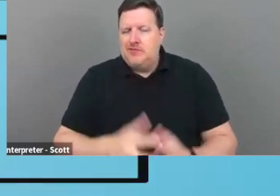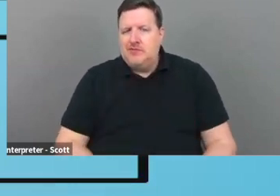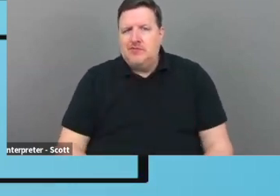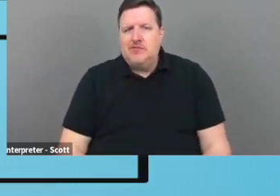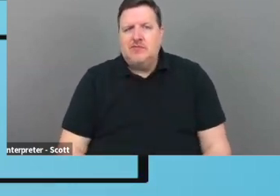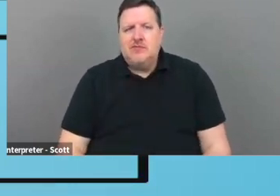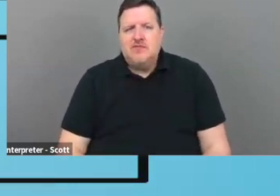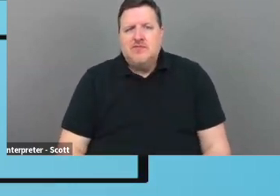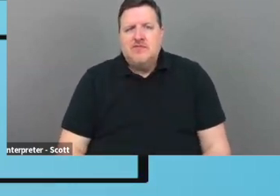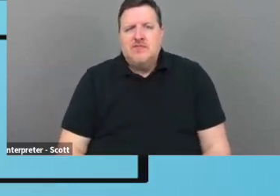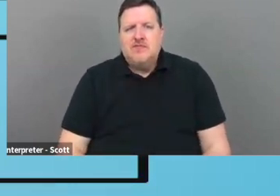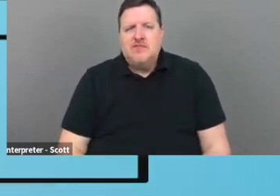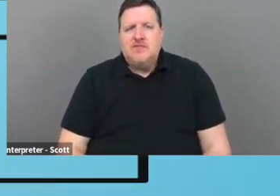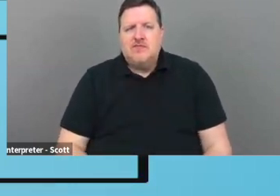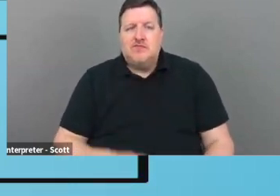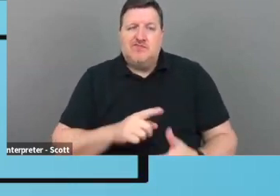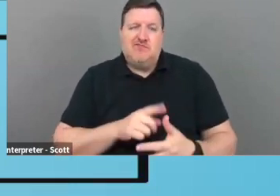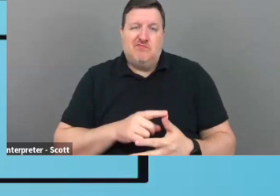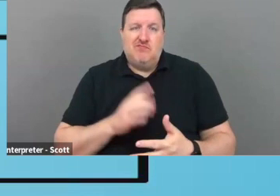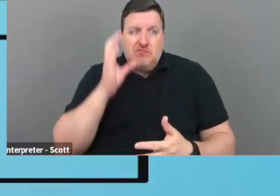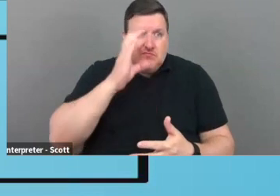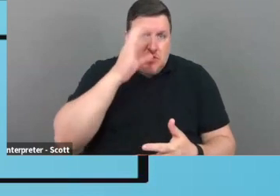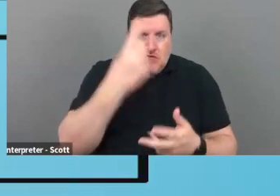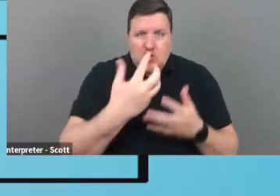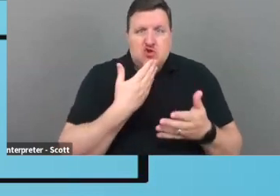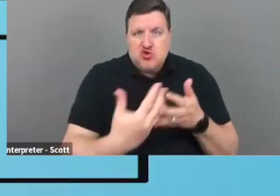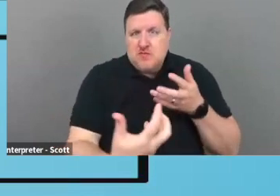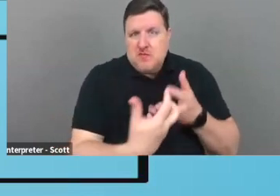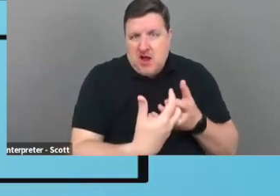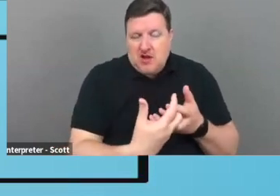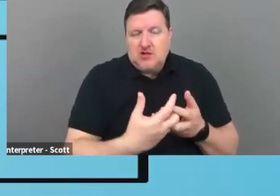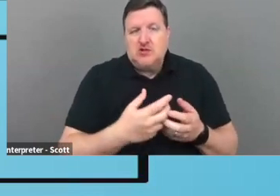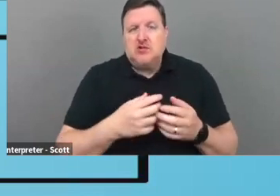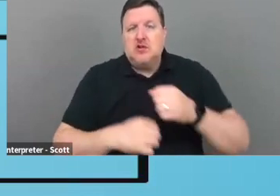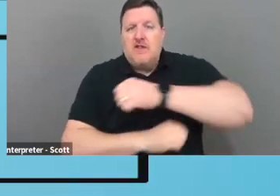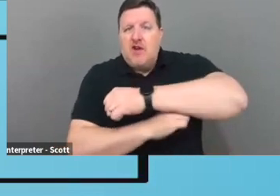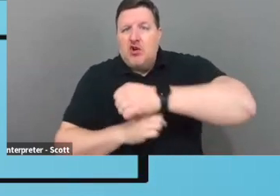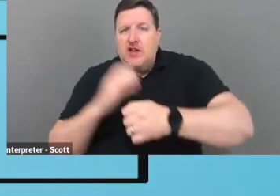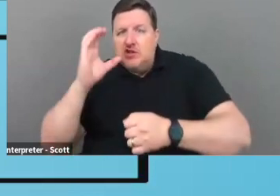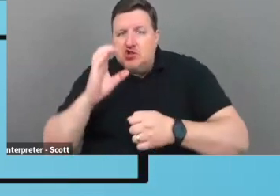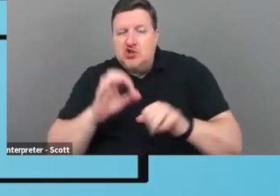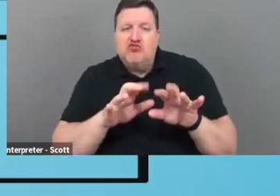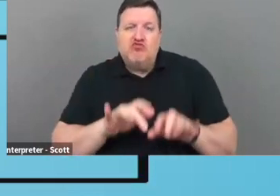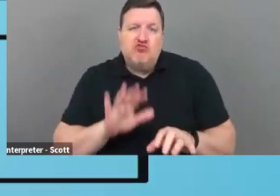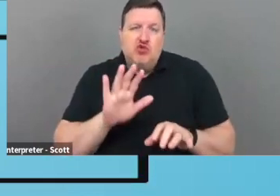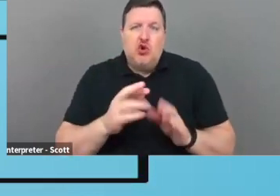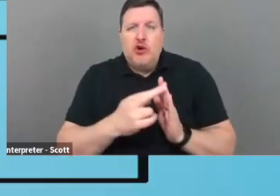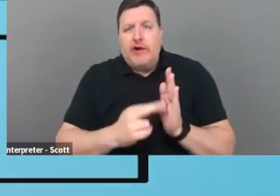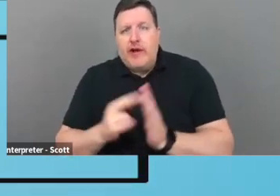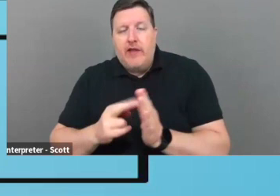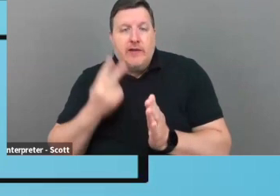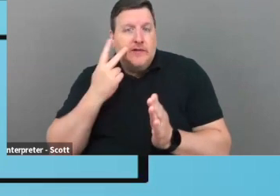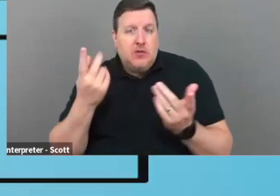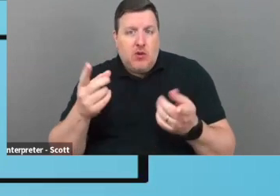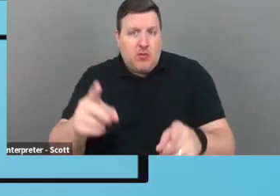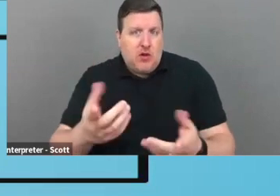You could look for a match, right? You could go on to foundation search and, and try to enter your, your guidelines and see what comes